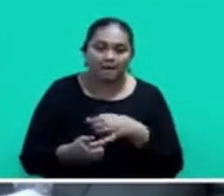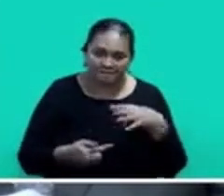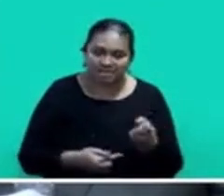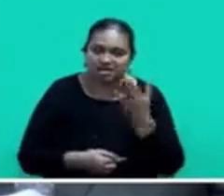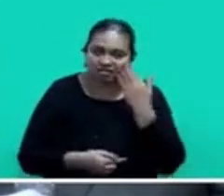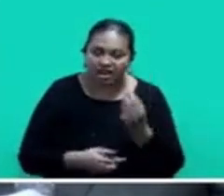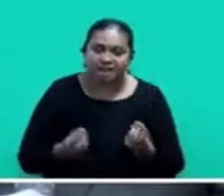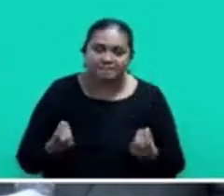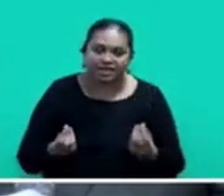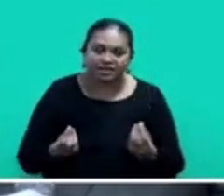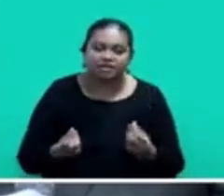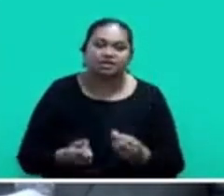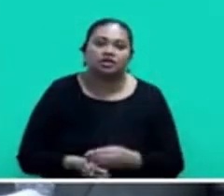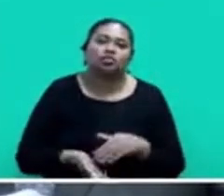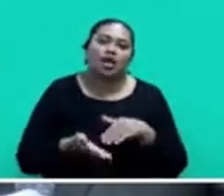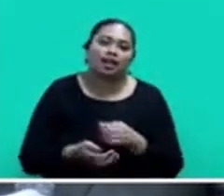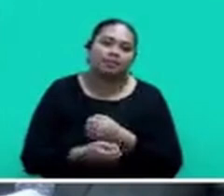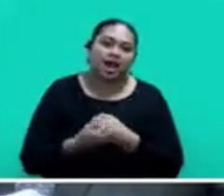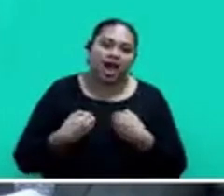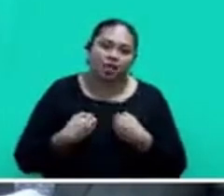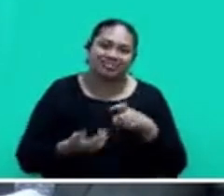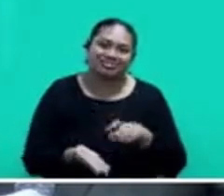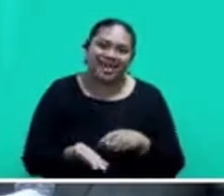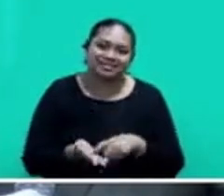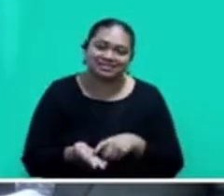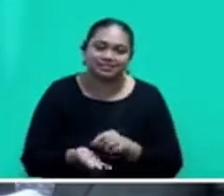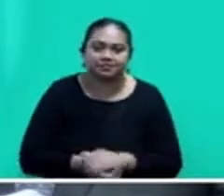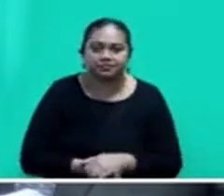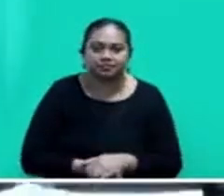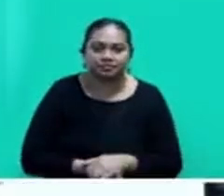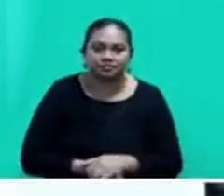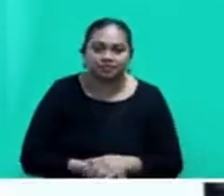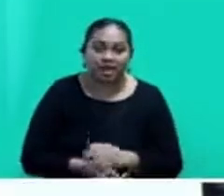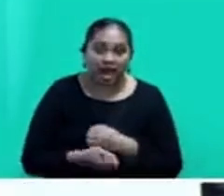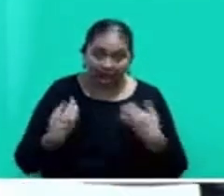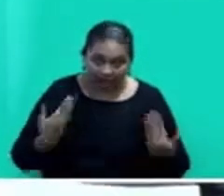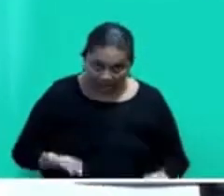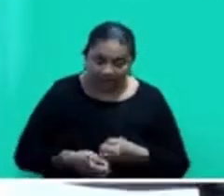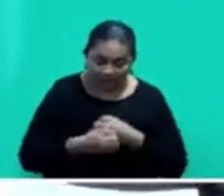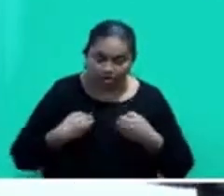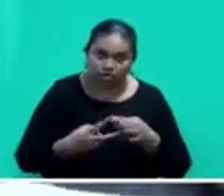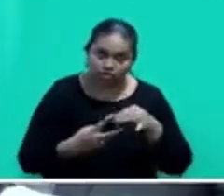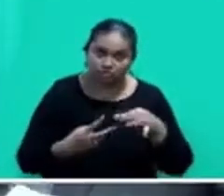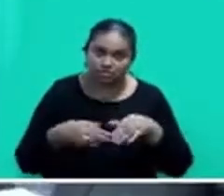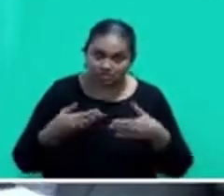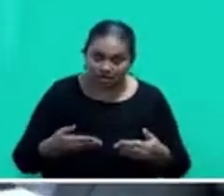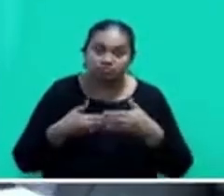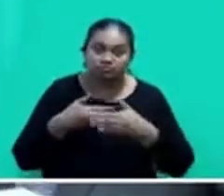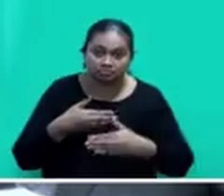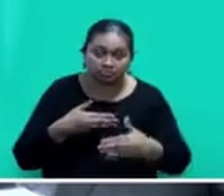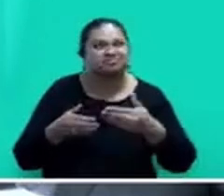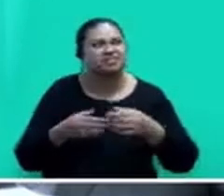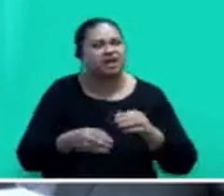the money to meet our debt servicing payments. Our present and future choices are now restricted by those poor decisions of the